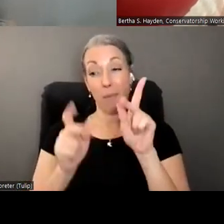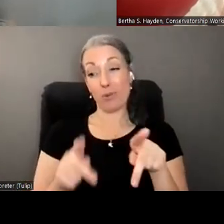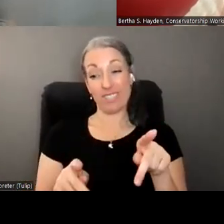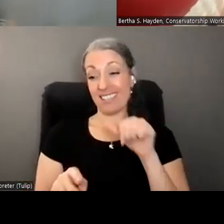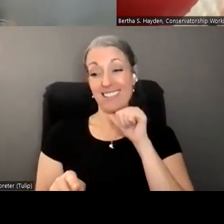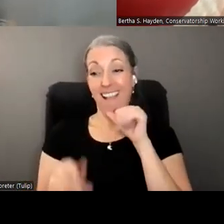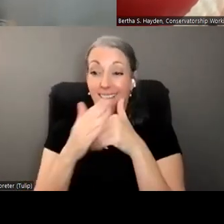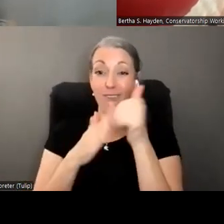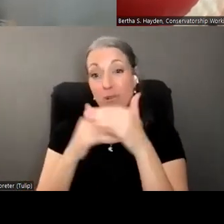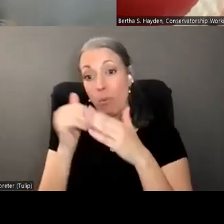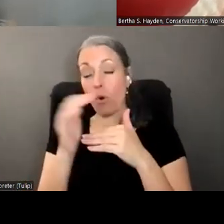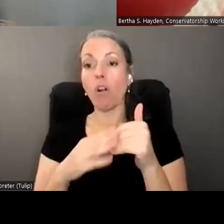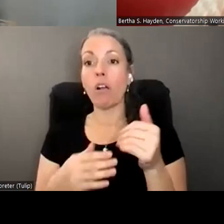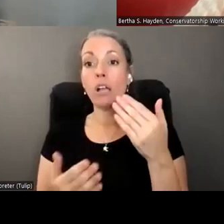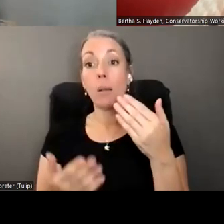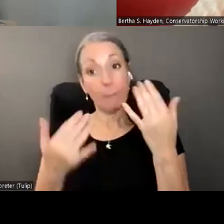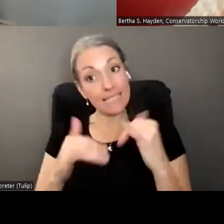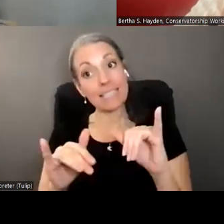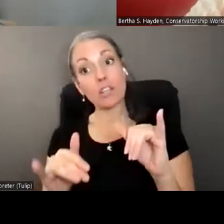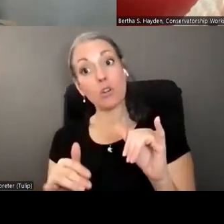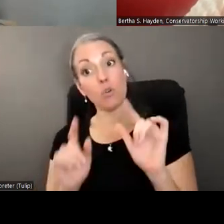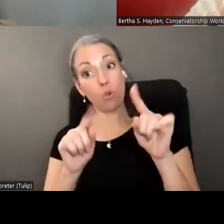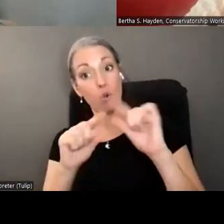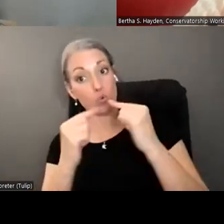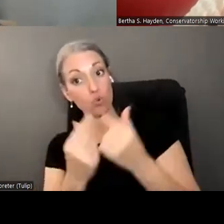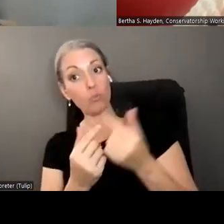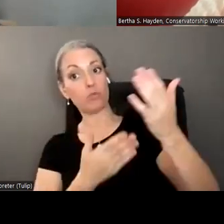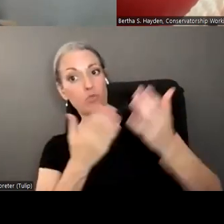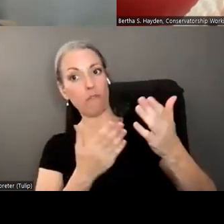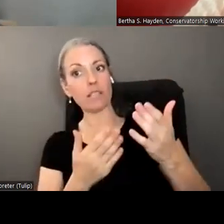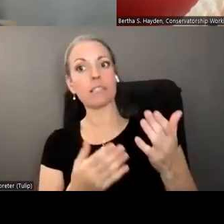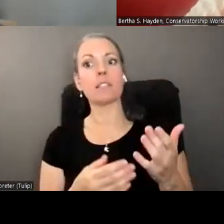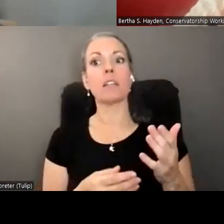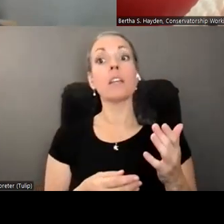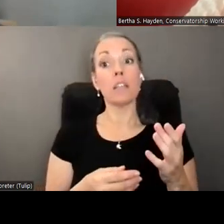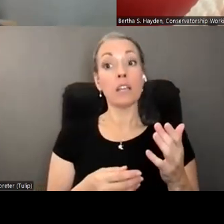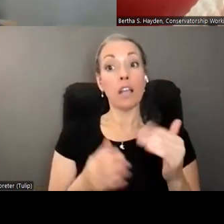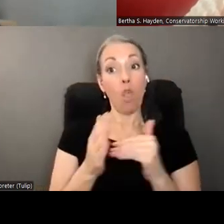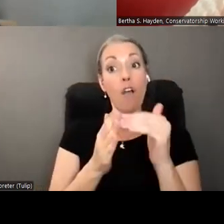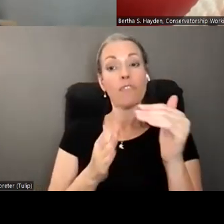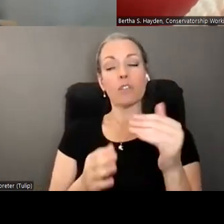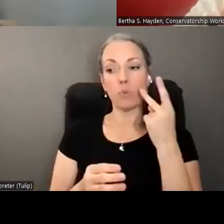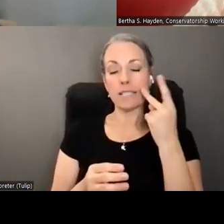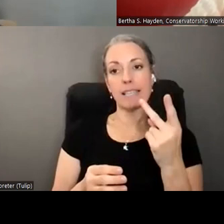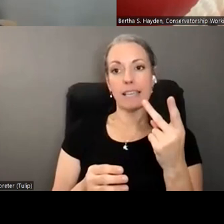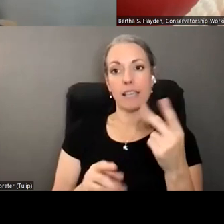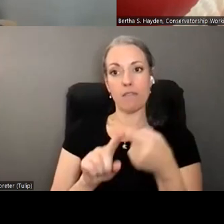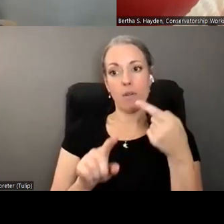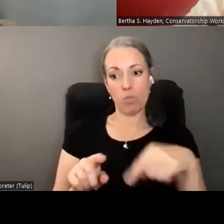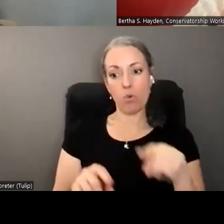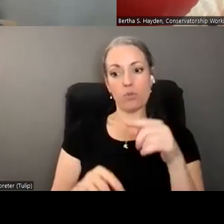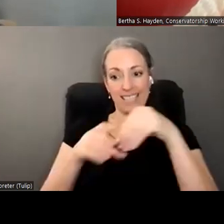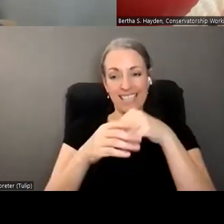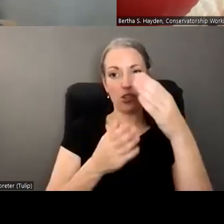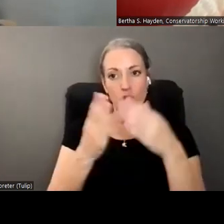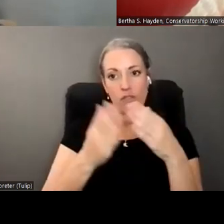but they might still attend a group or attend a service and oftentimes some of the referrals that we see are from those in services and